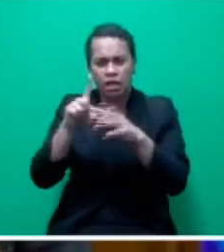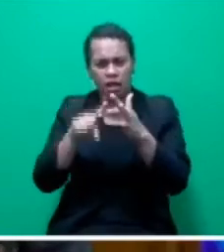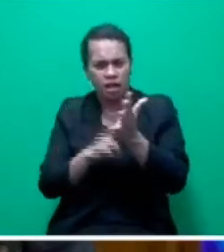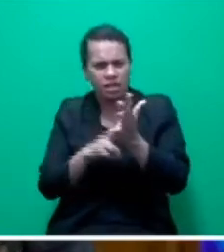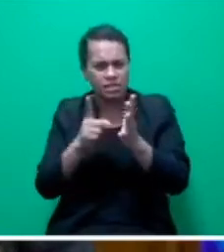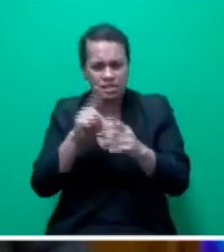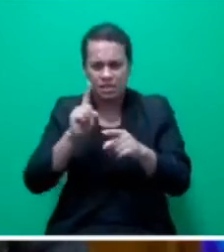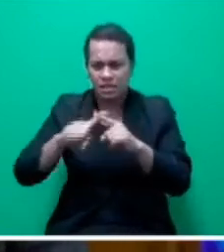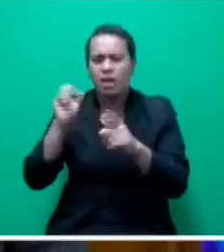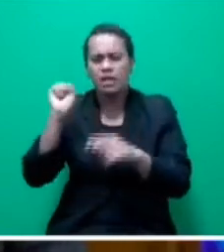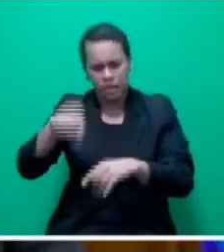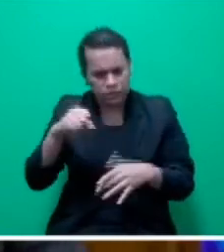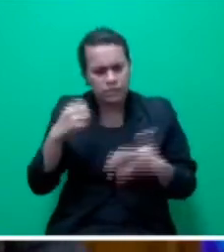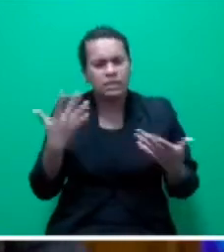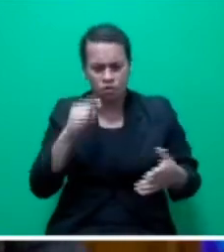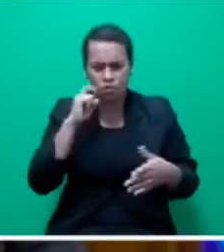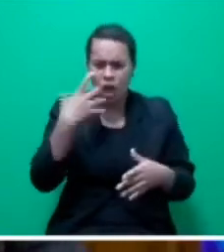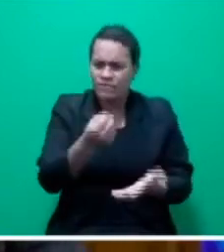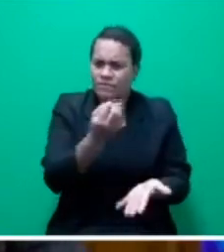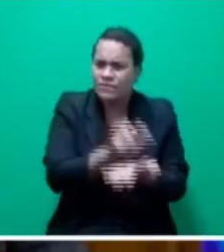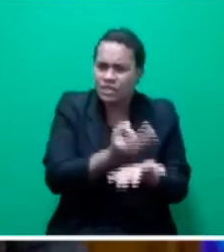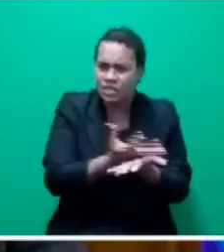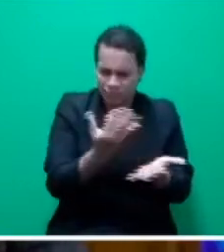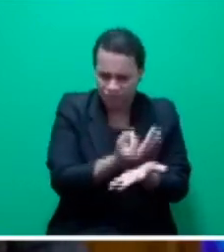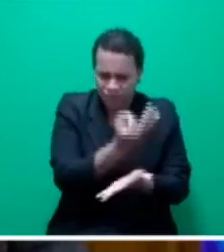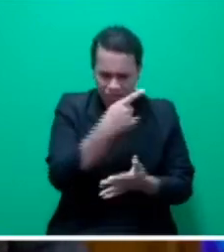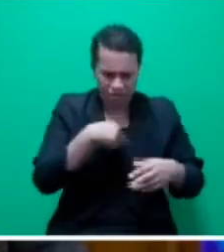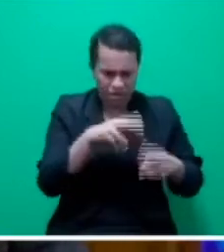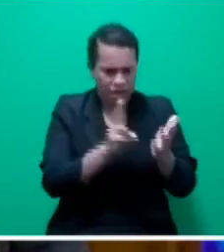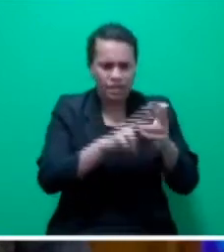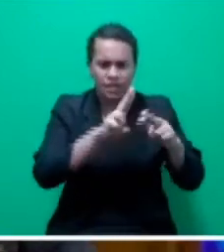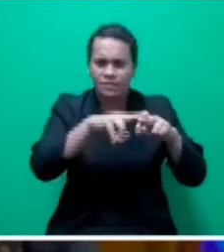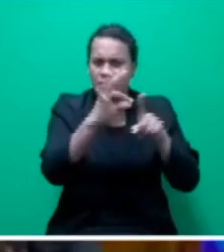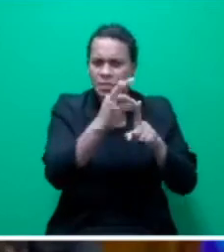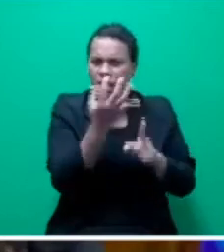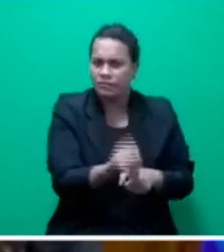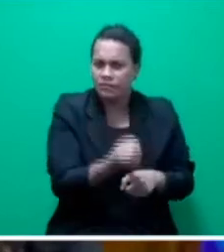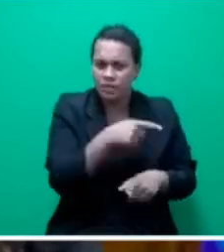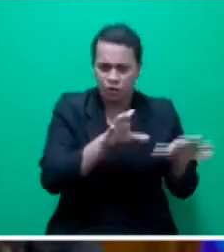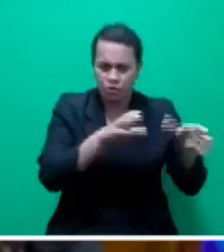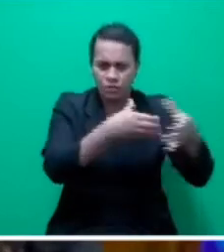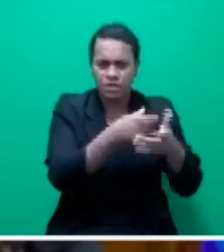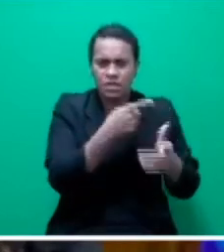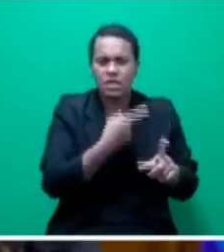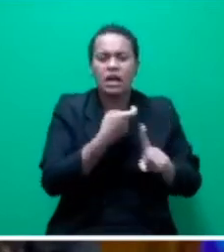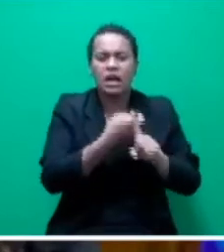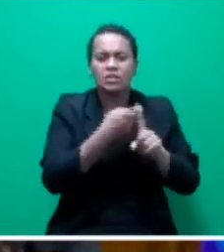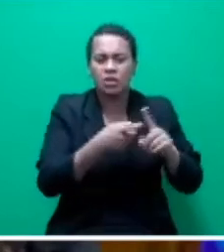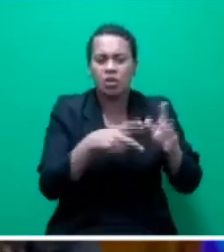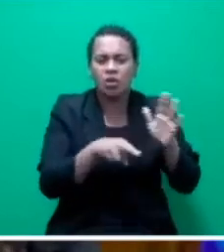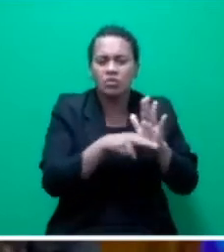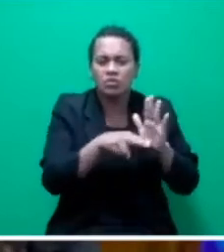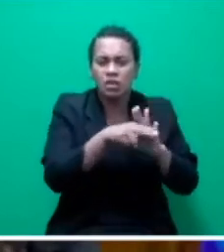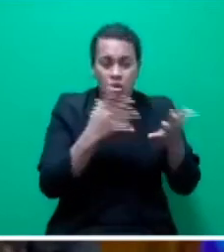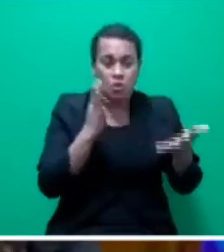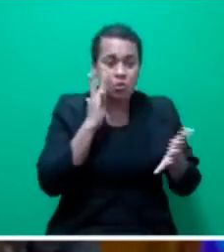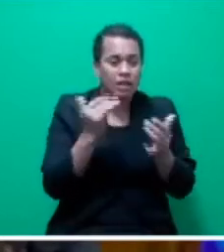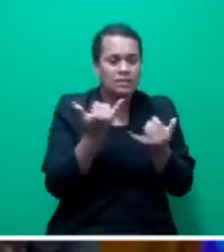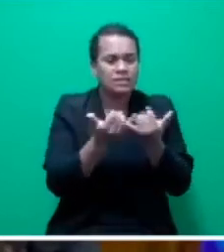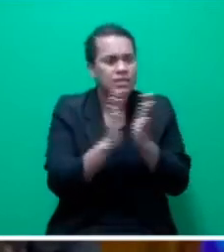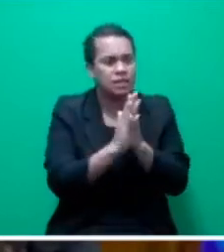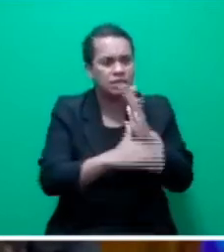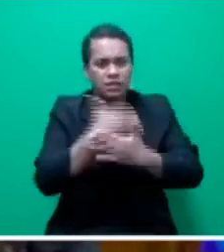organized to fundraise for the National Federation Party at Katria Hall in Suva on Sunday, the 21st of October,